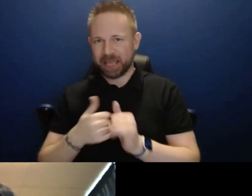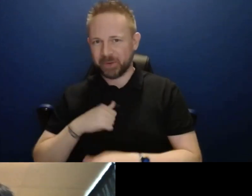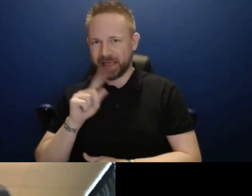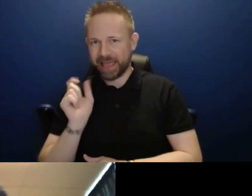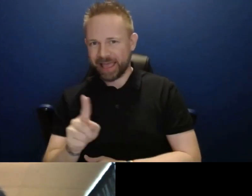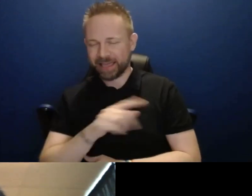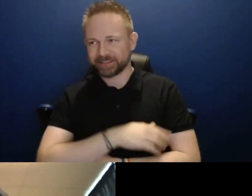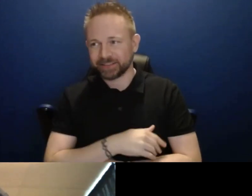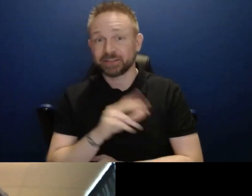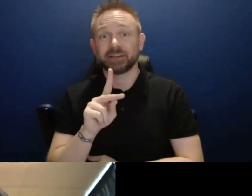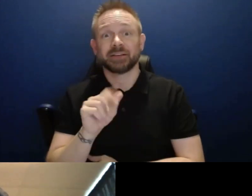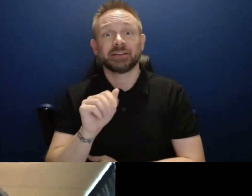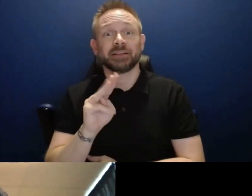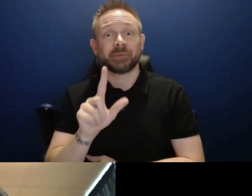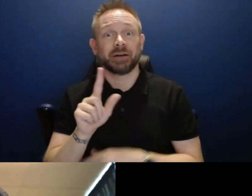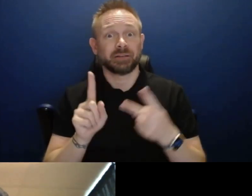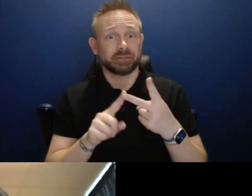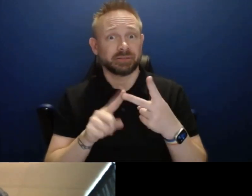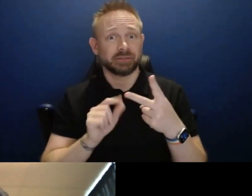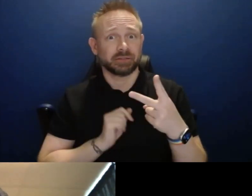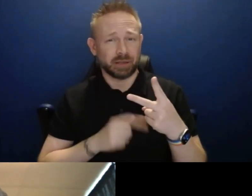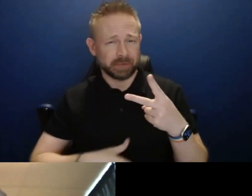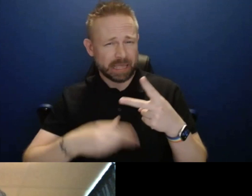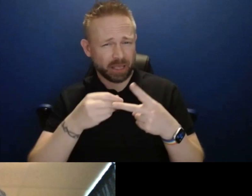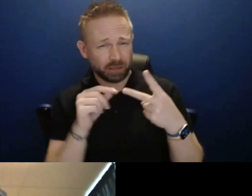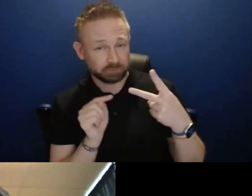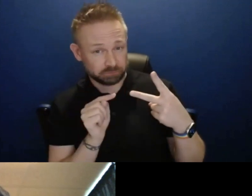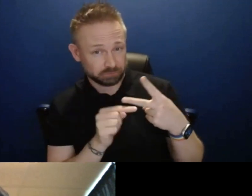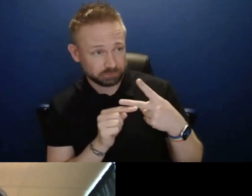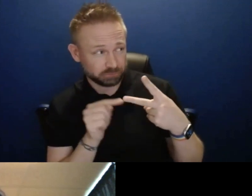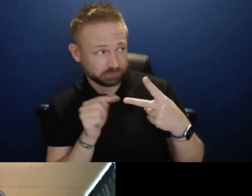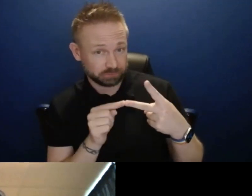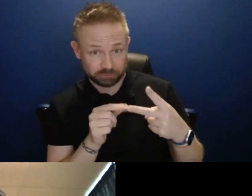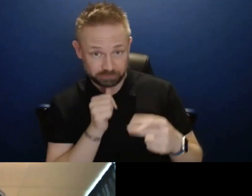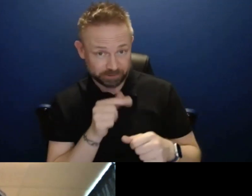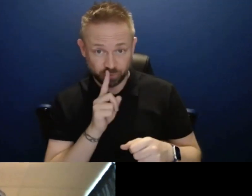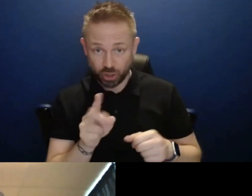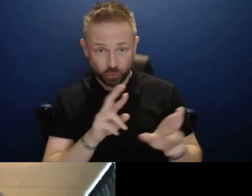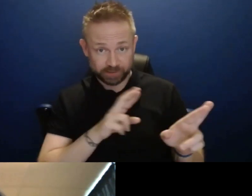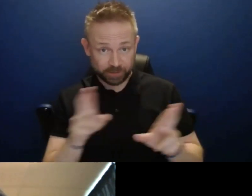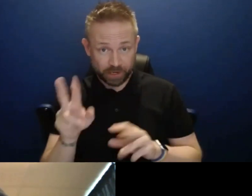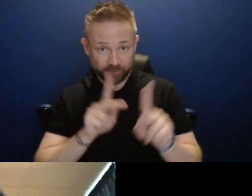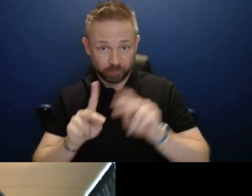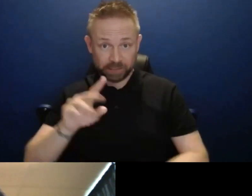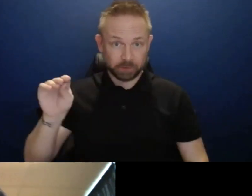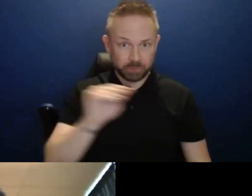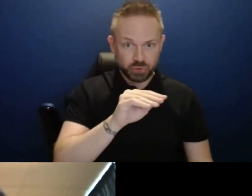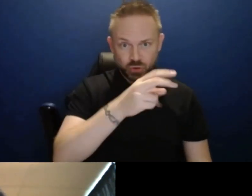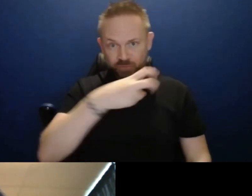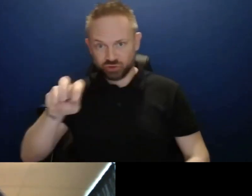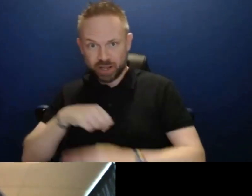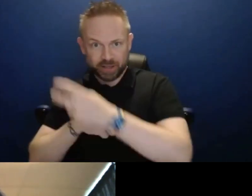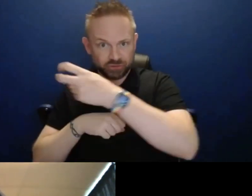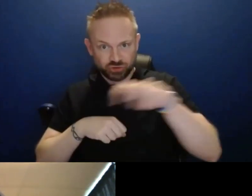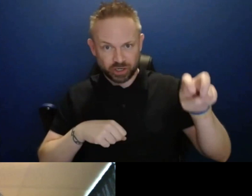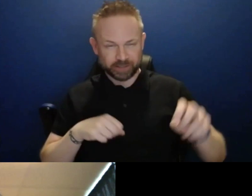question, uh, is it the case then that we're not really super close to being ready to move people since we don't seem to appear to be a